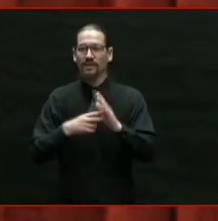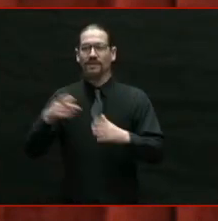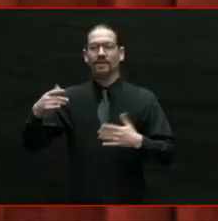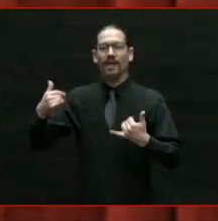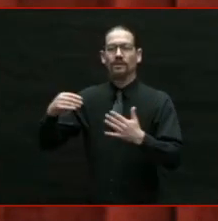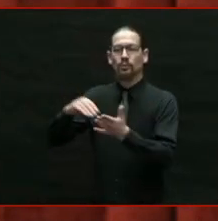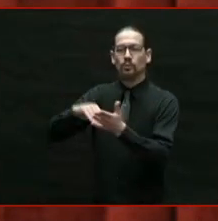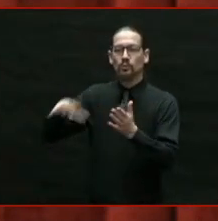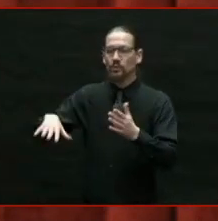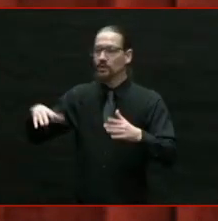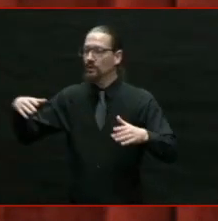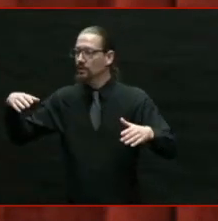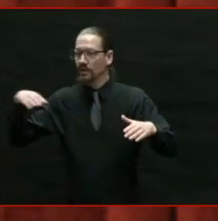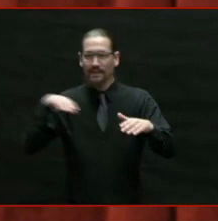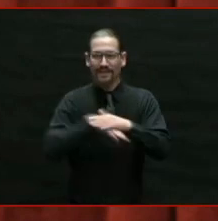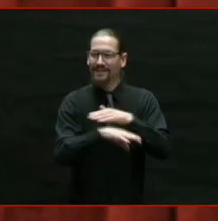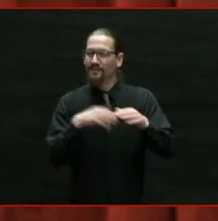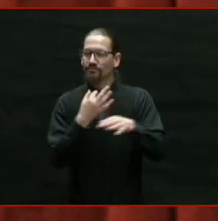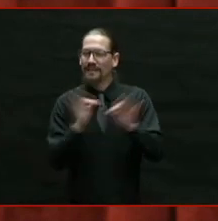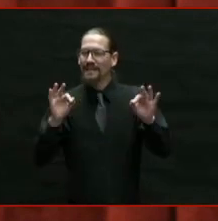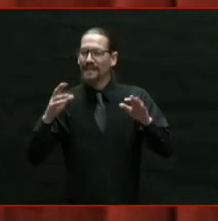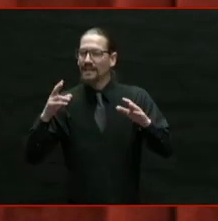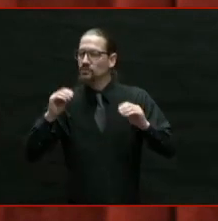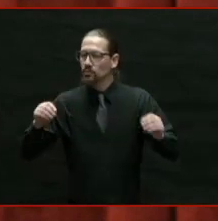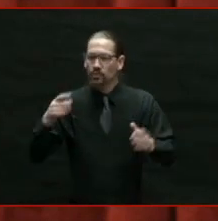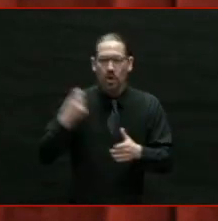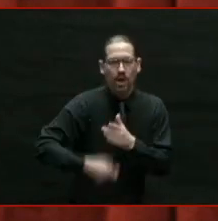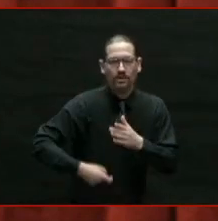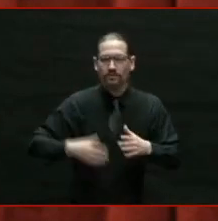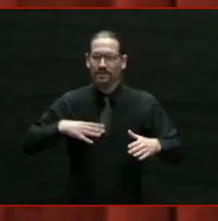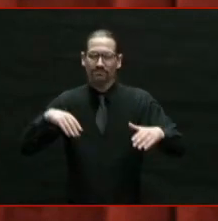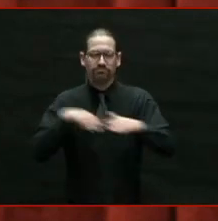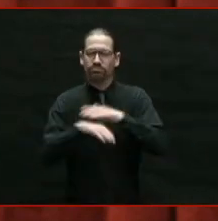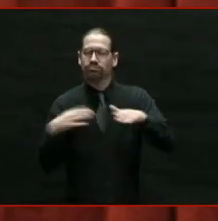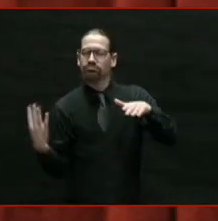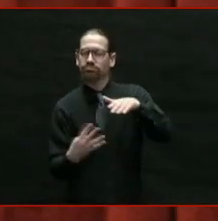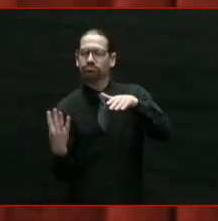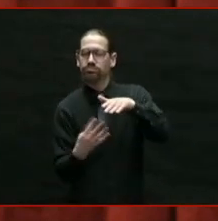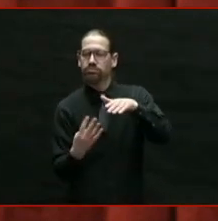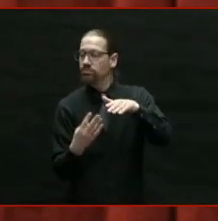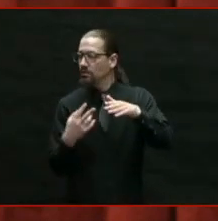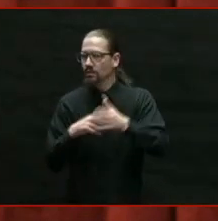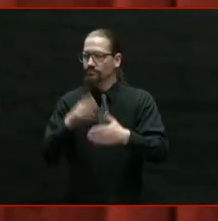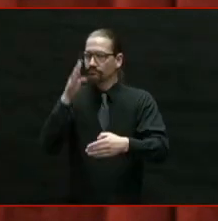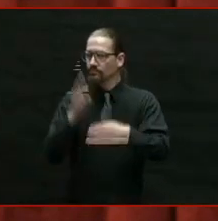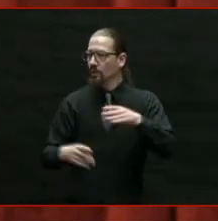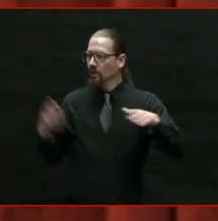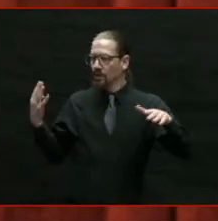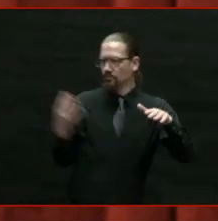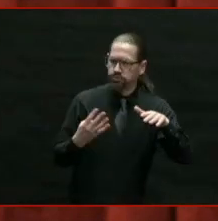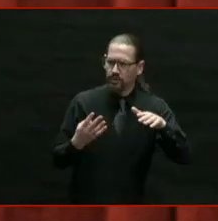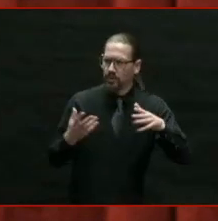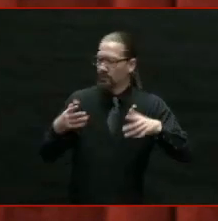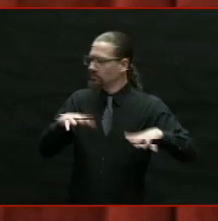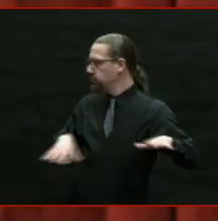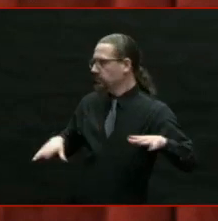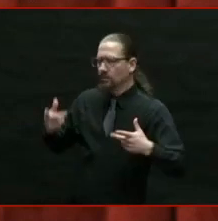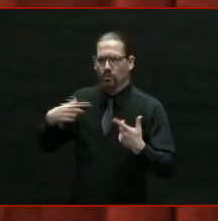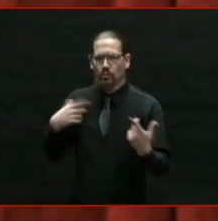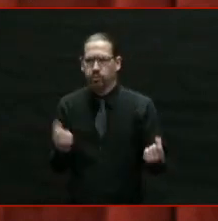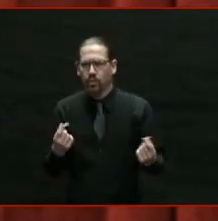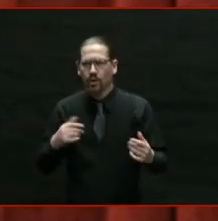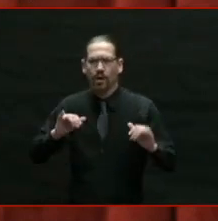of Rhode Islanders at the worst possible time. At a time in our economy